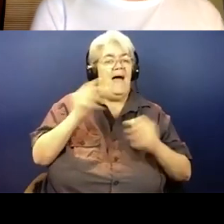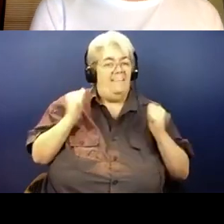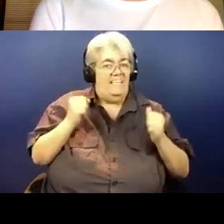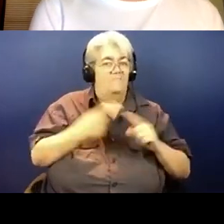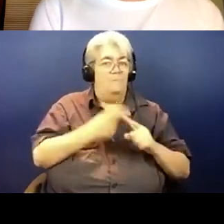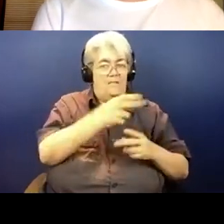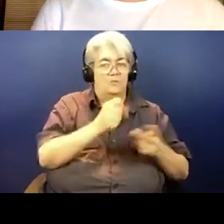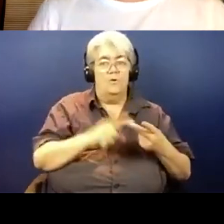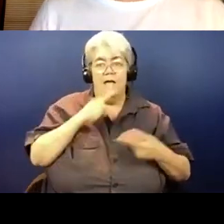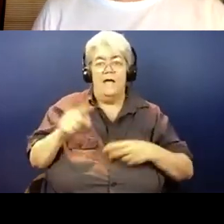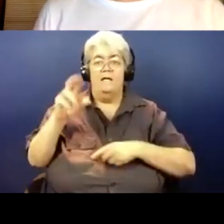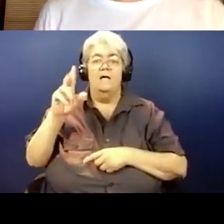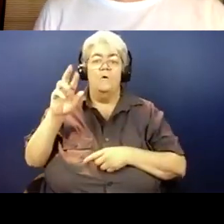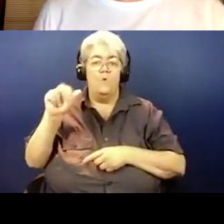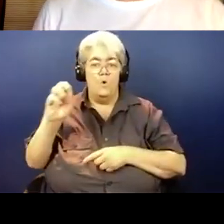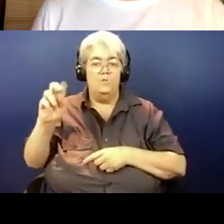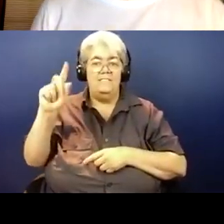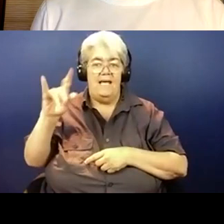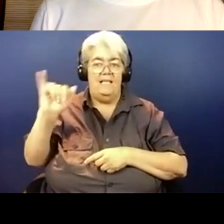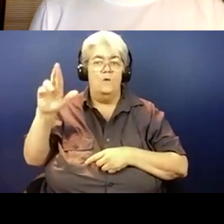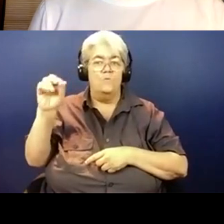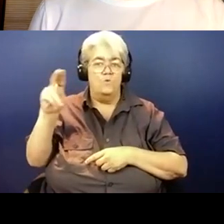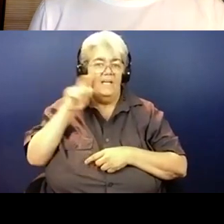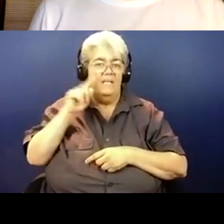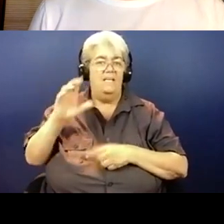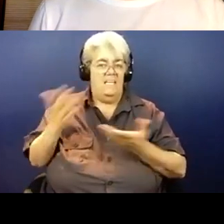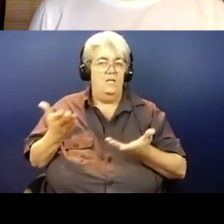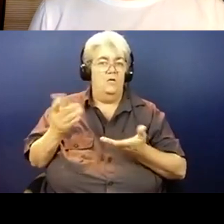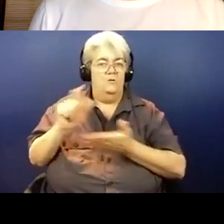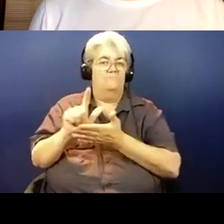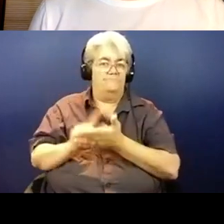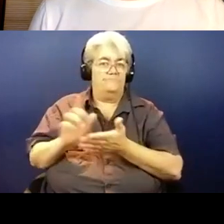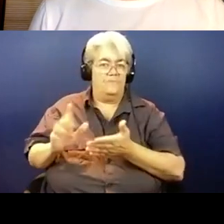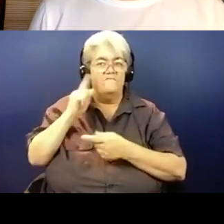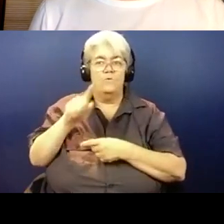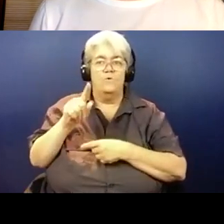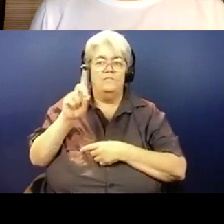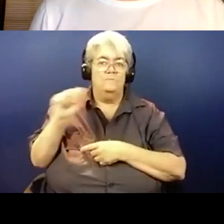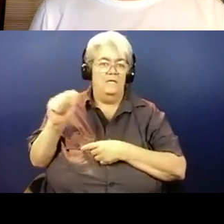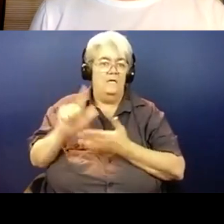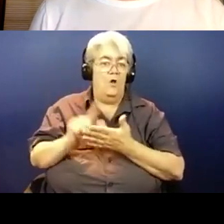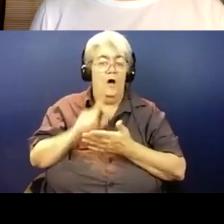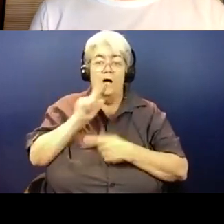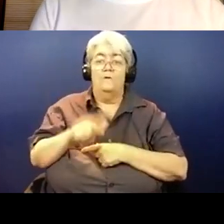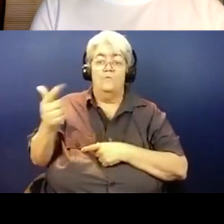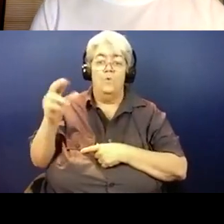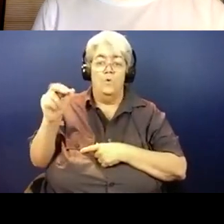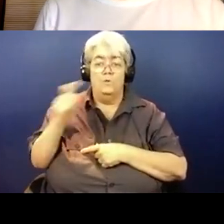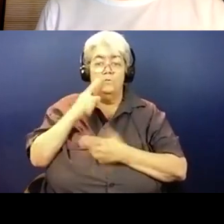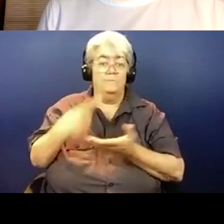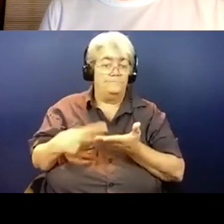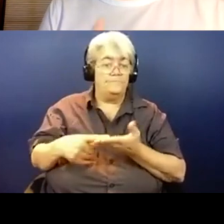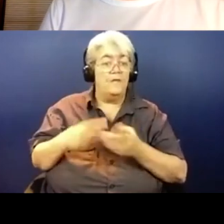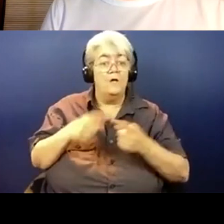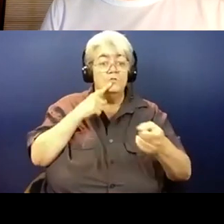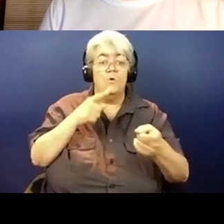here at the Arizona Center for Disability Law. And Rose, I am going to pass it on to you. But actually, before